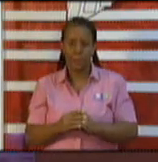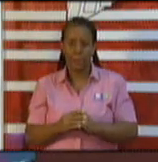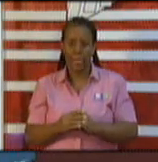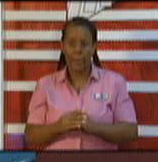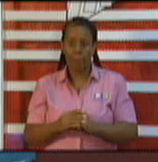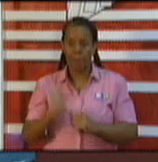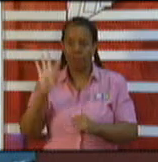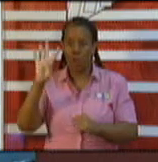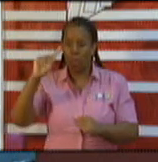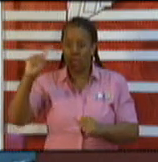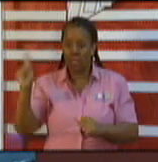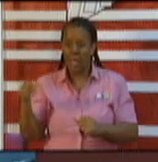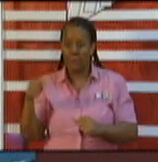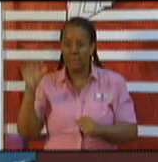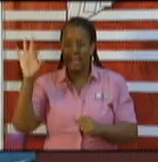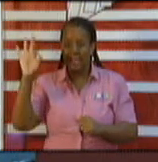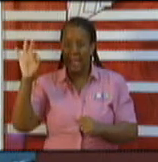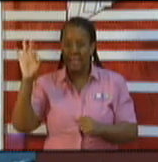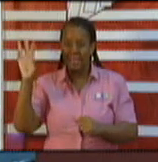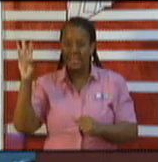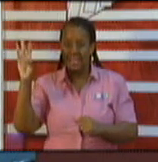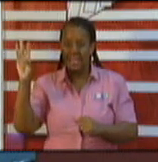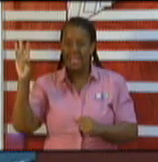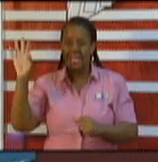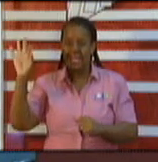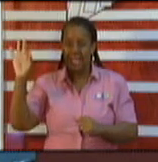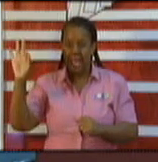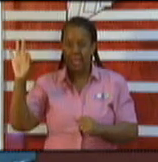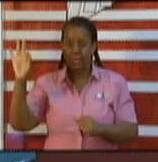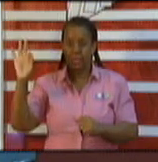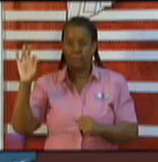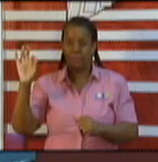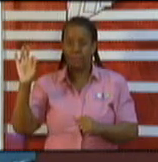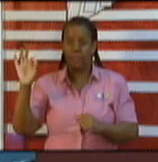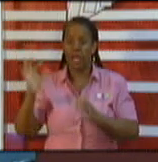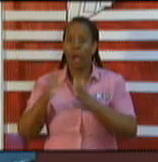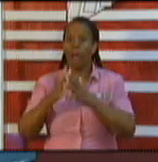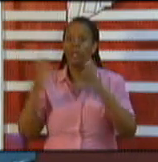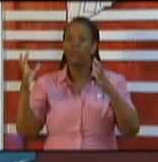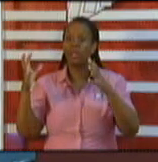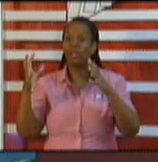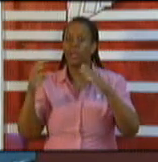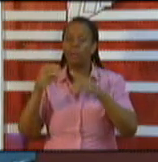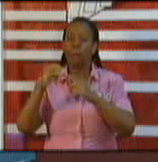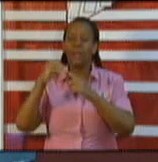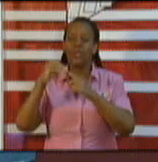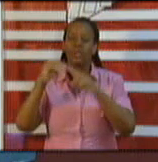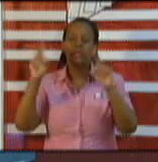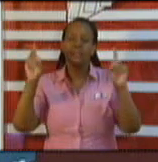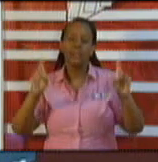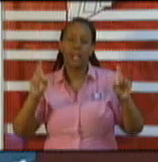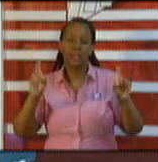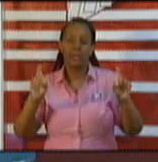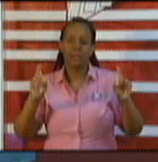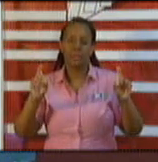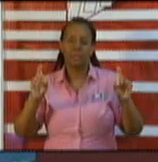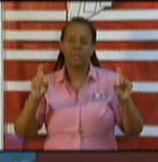,969. Total number of unique patients' tests conducted, 3,985.